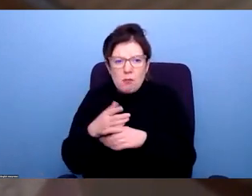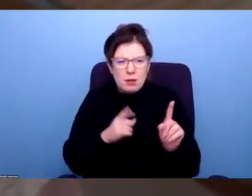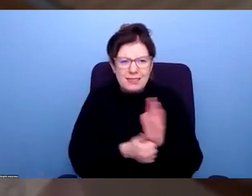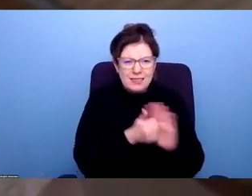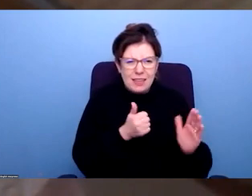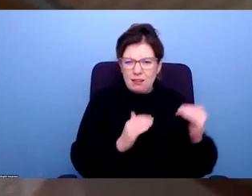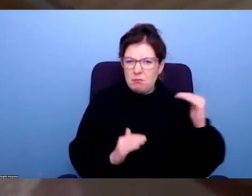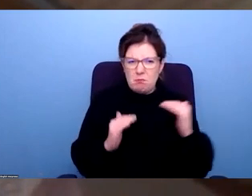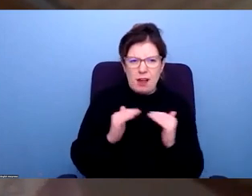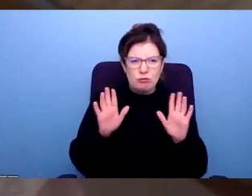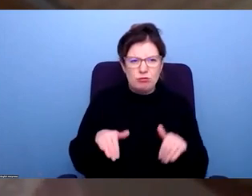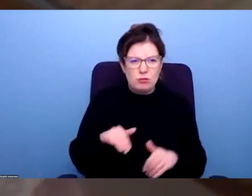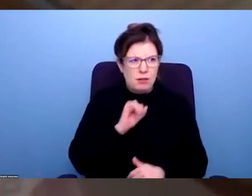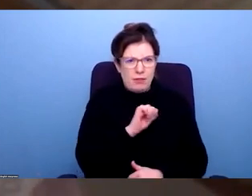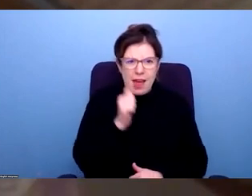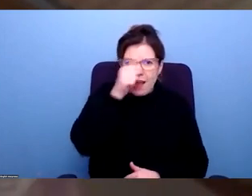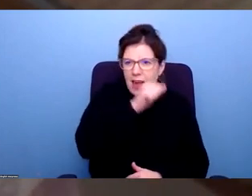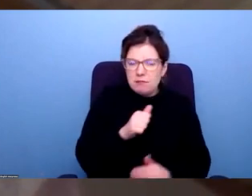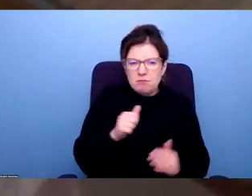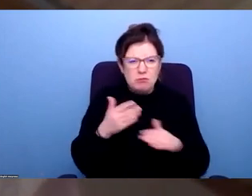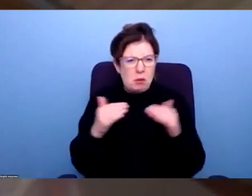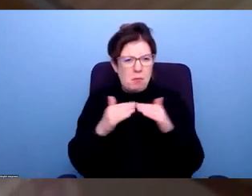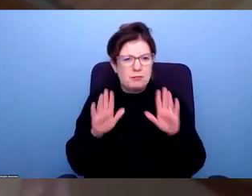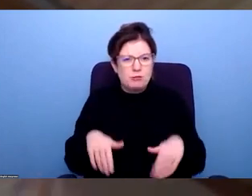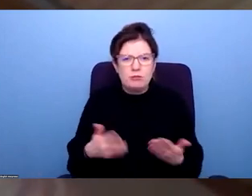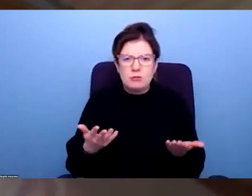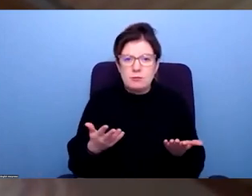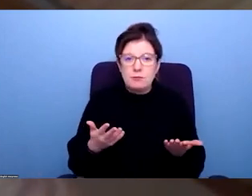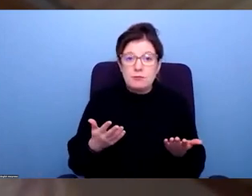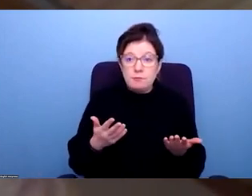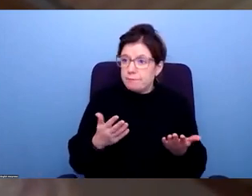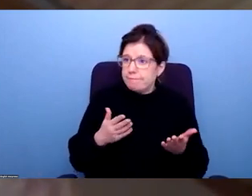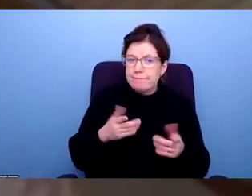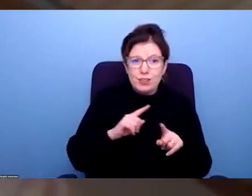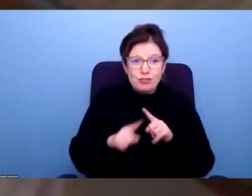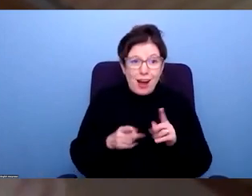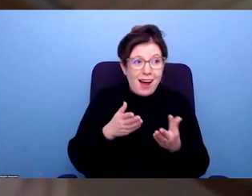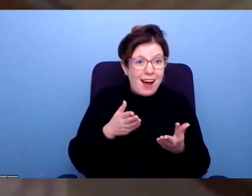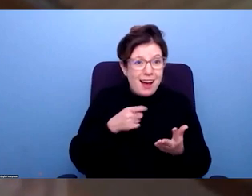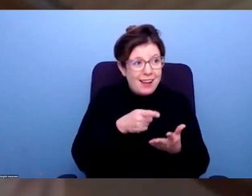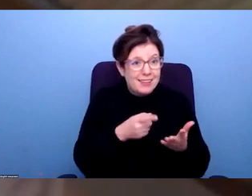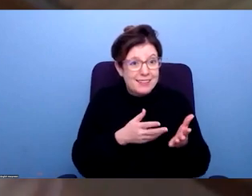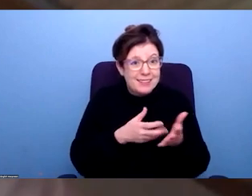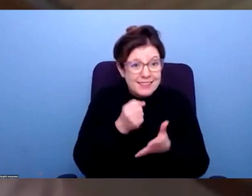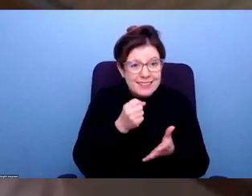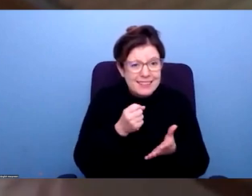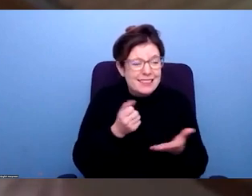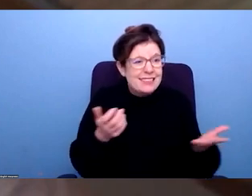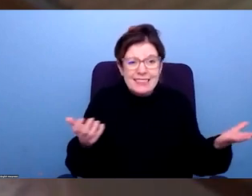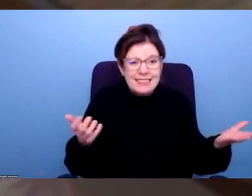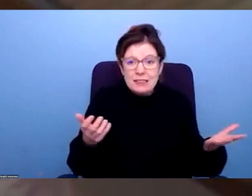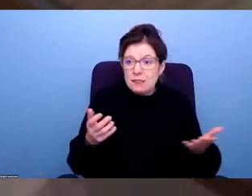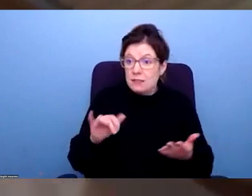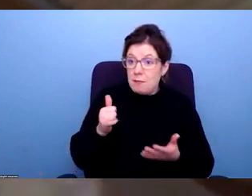or or or expertise and and significantly disadvantaged and can't get access to the sorts of adaptations that might